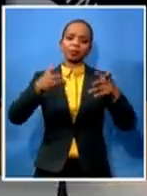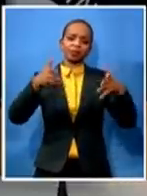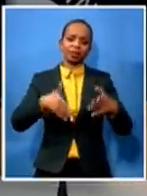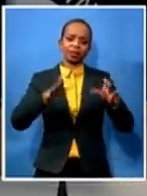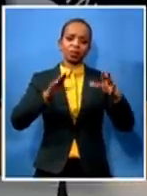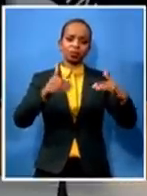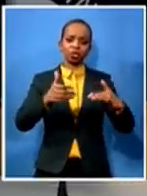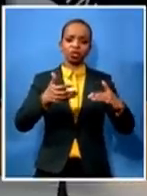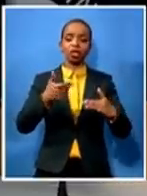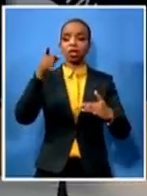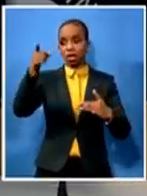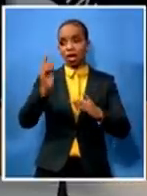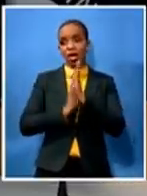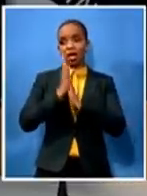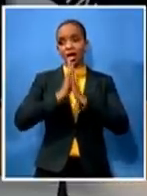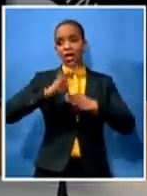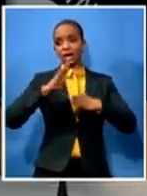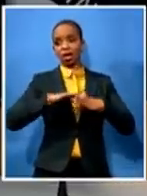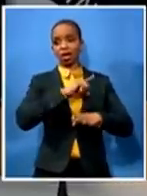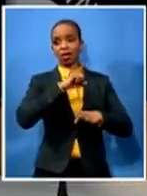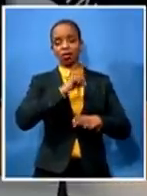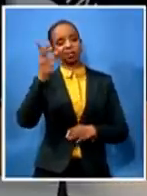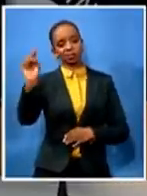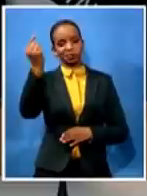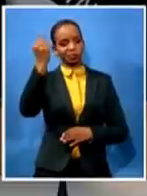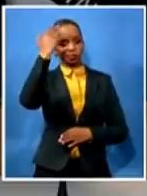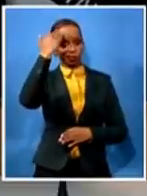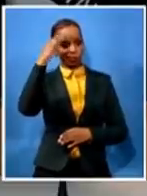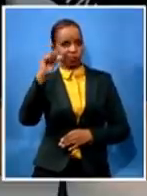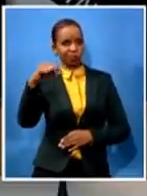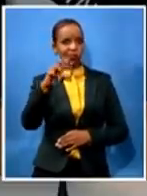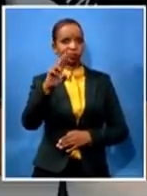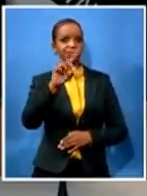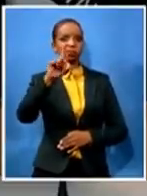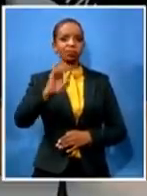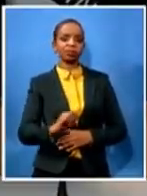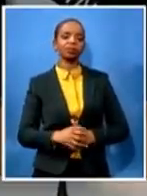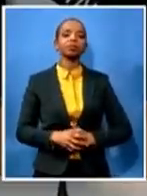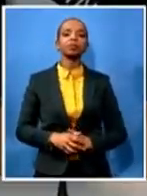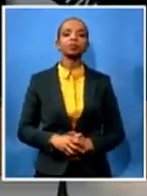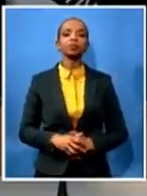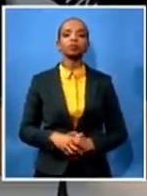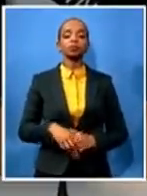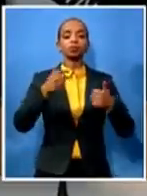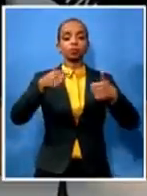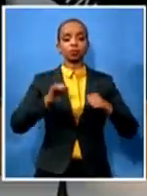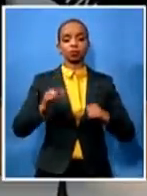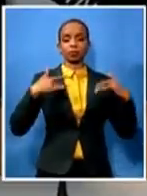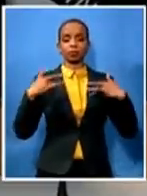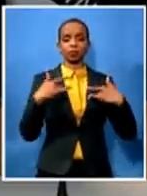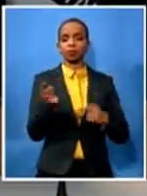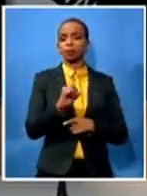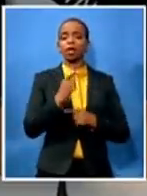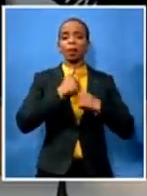following are just my concerns that my house has been put up for public knowledge and access that dress has been